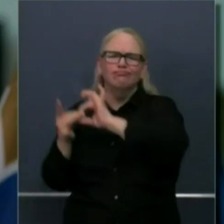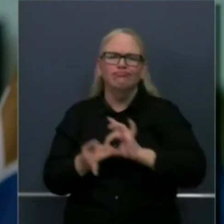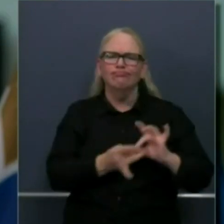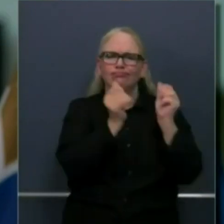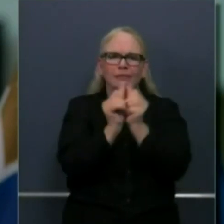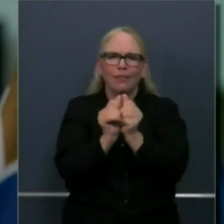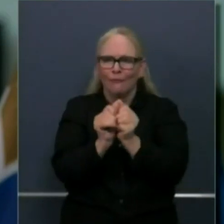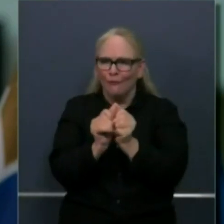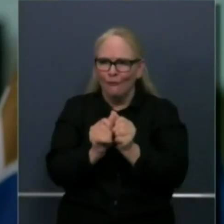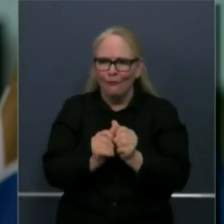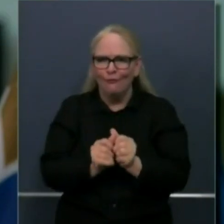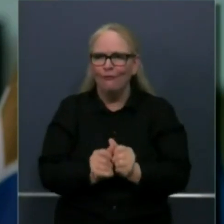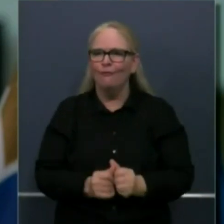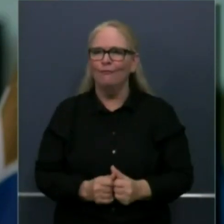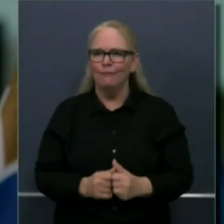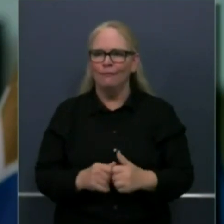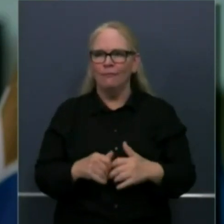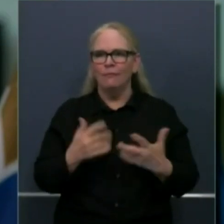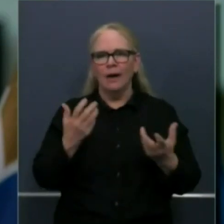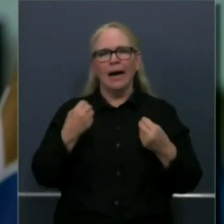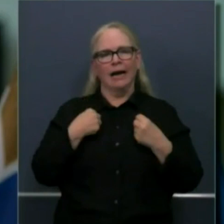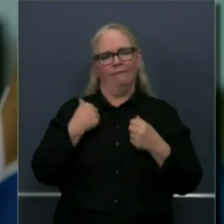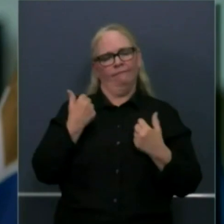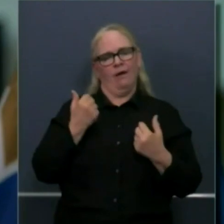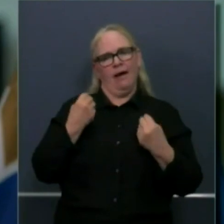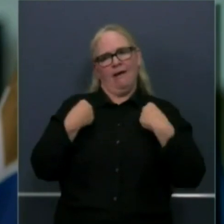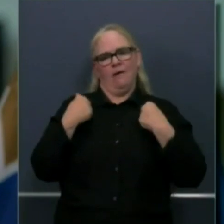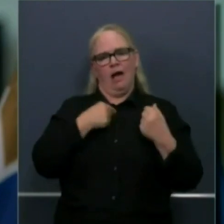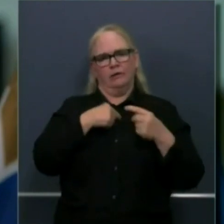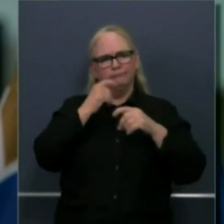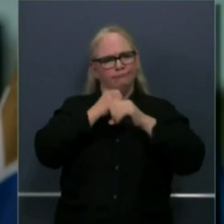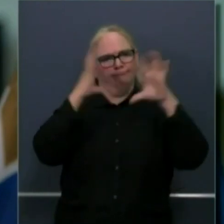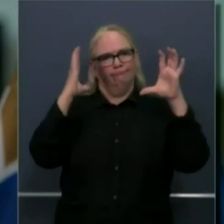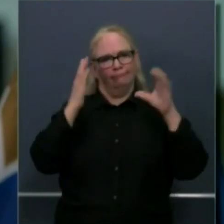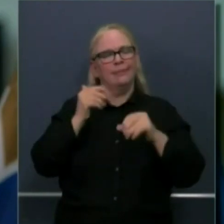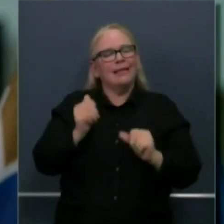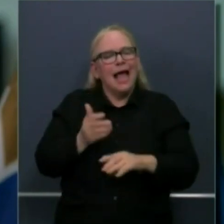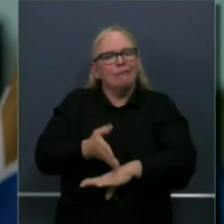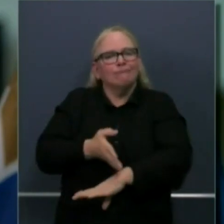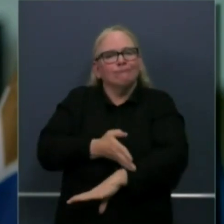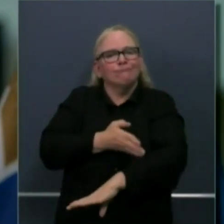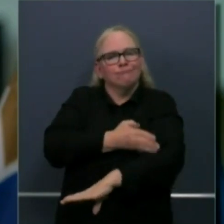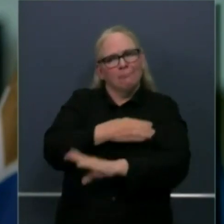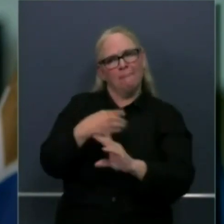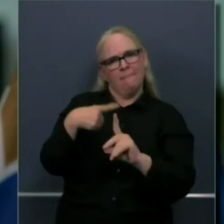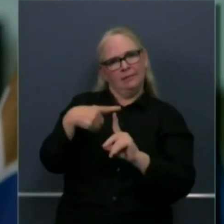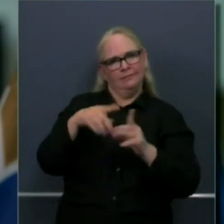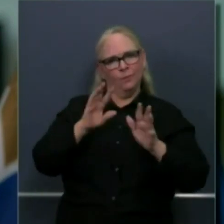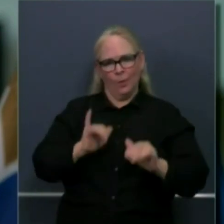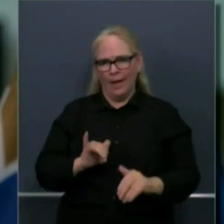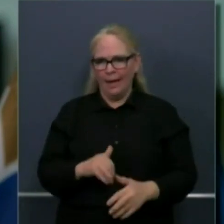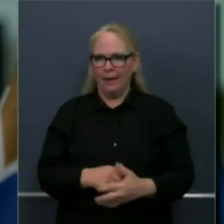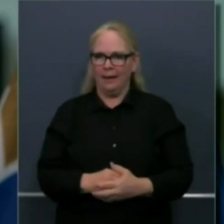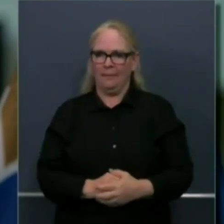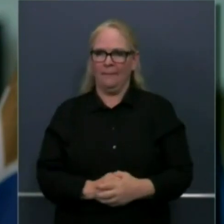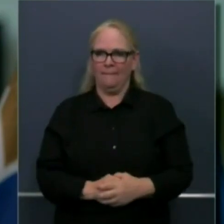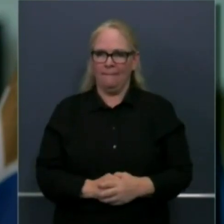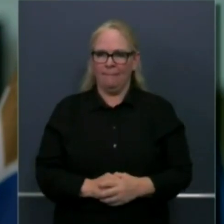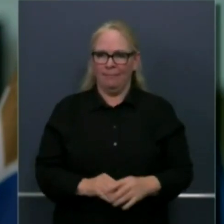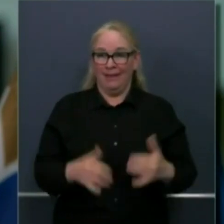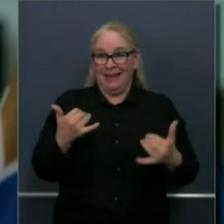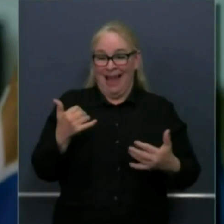direction that we were hoping at this stage again this stage is that second stage